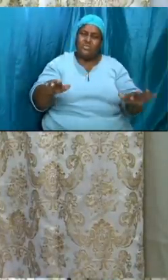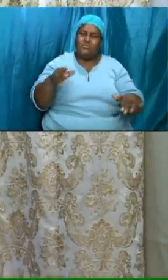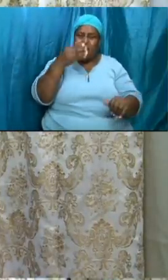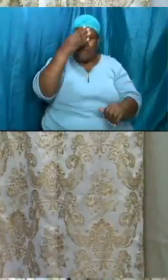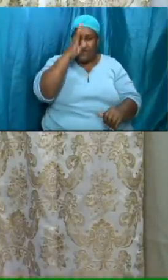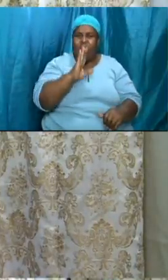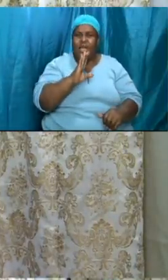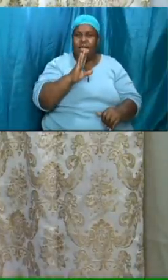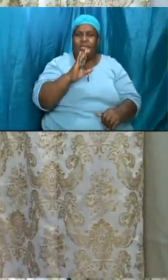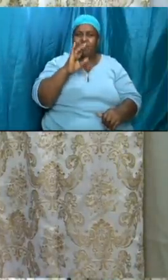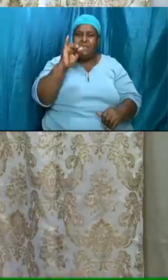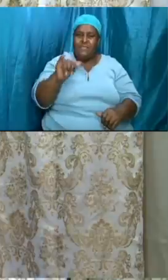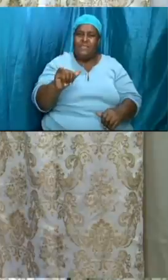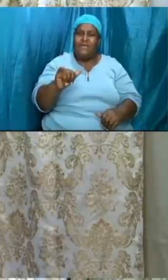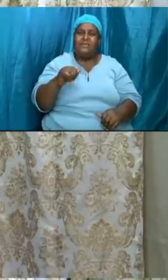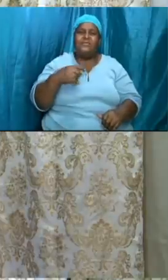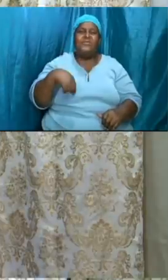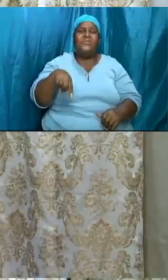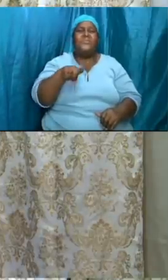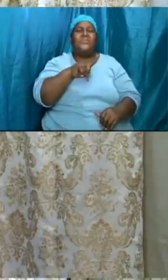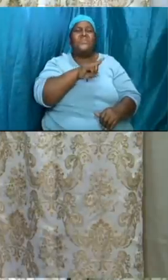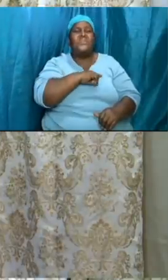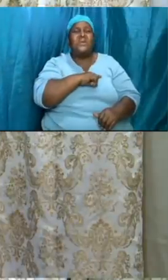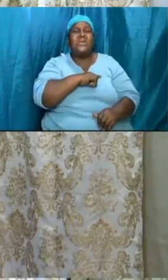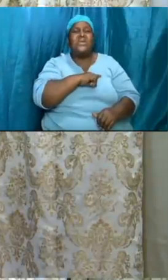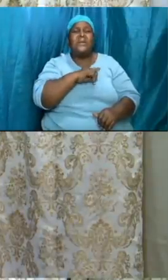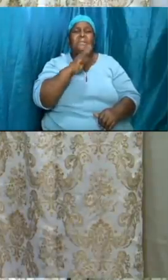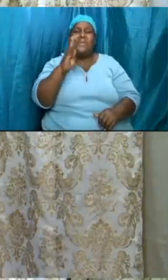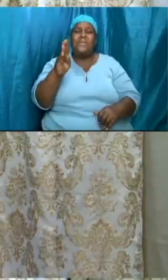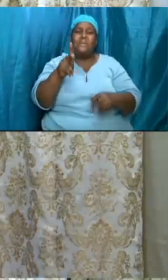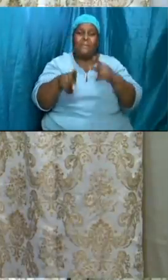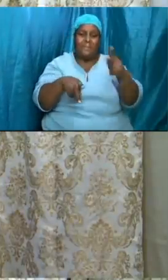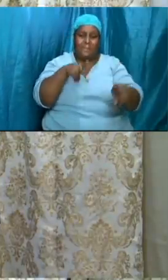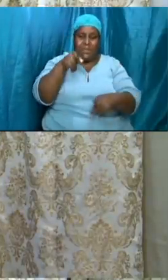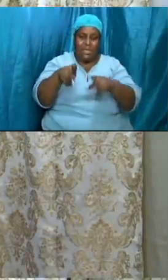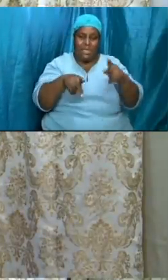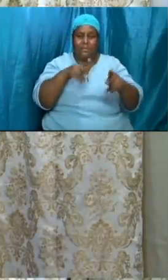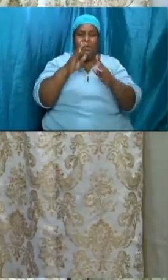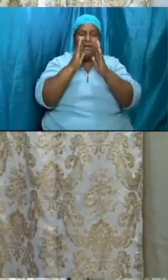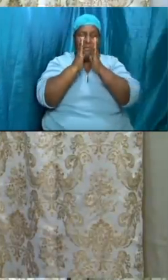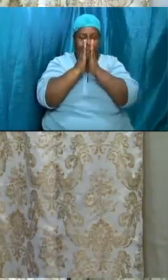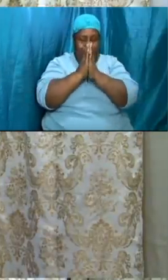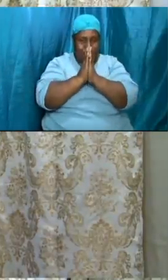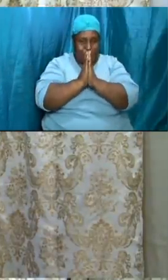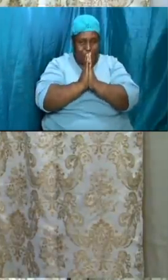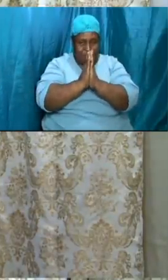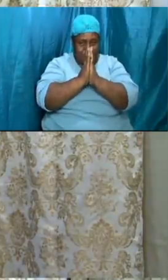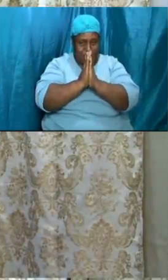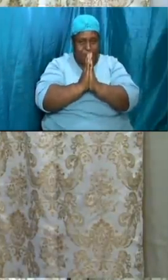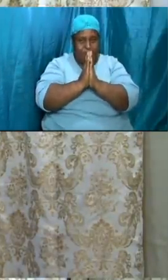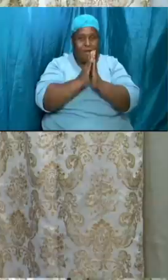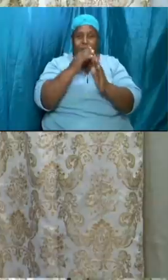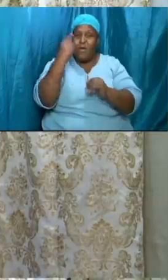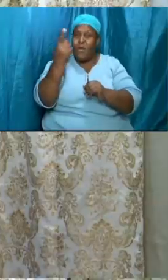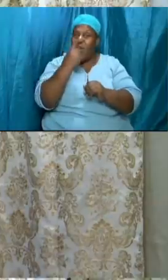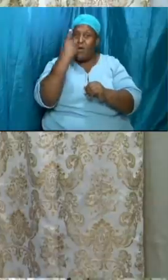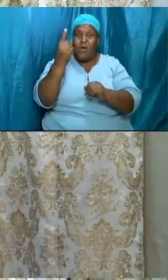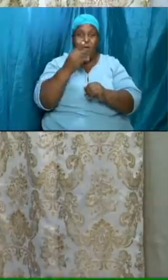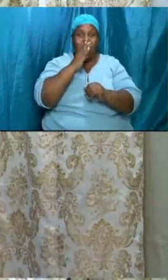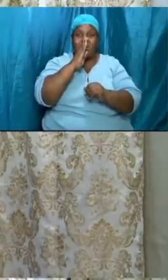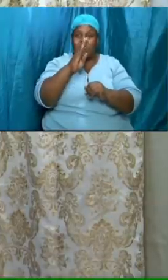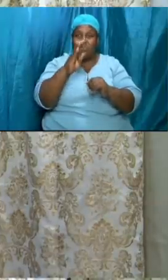that we be people of prayer always be impressed simple things